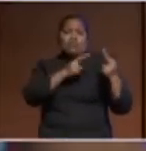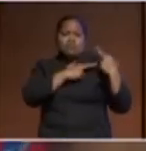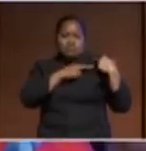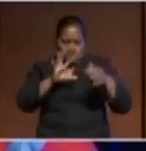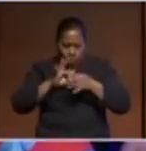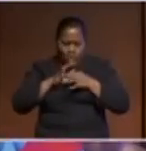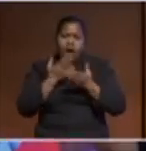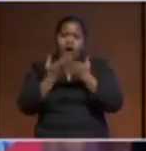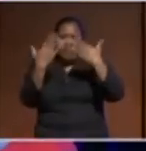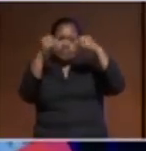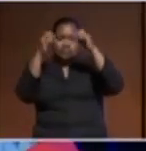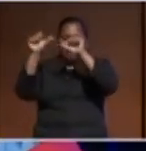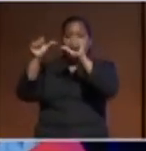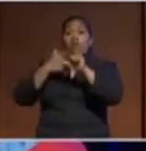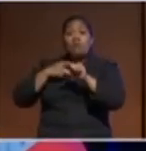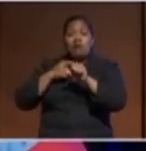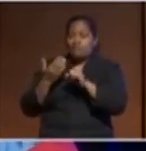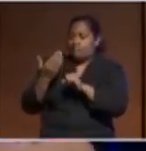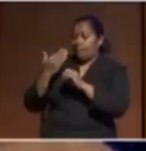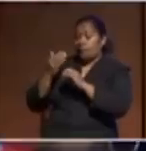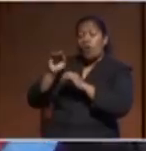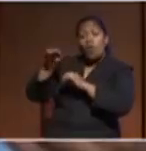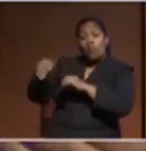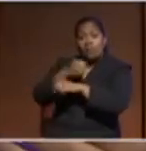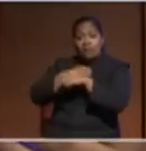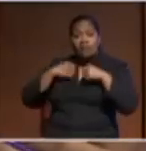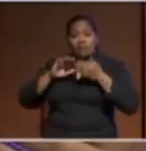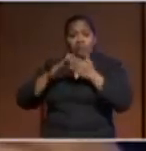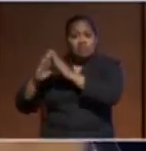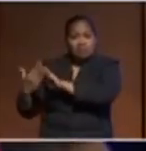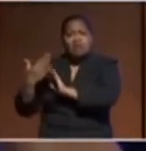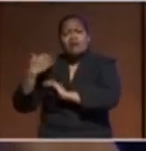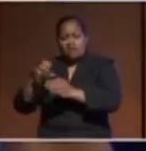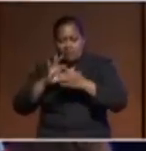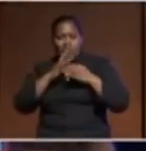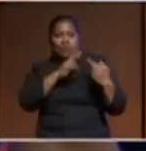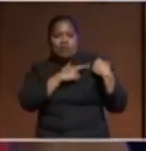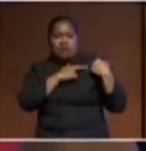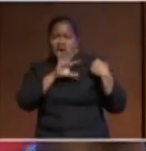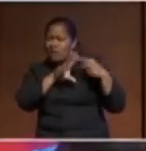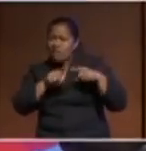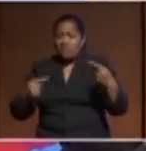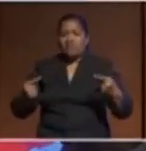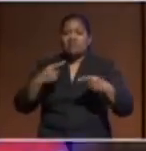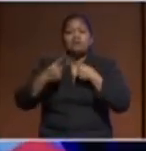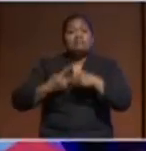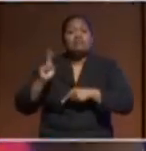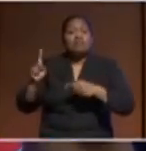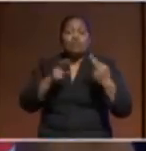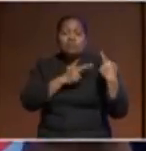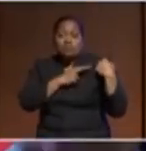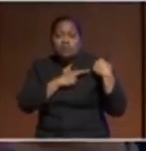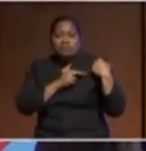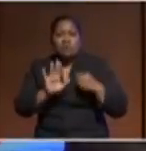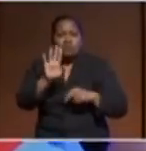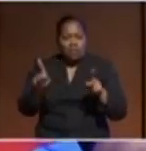Because back home in our community, we emphasize responsibilities. Everything is about your responsibility to your partner,